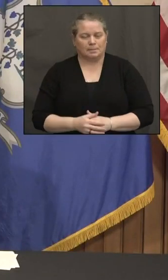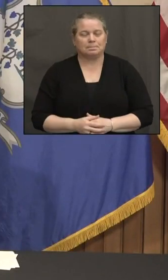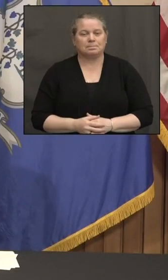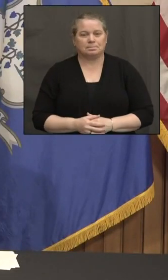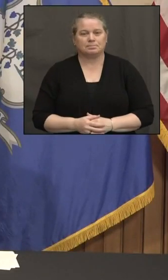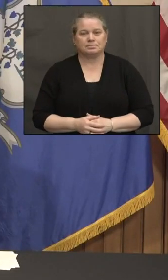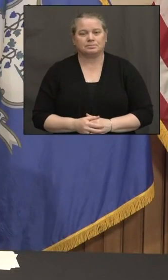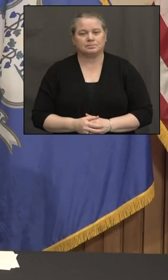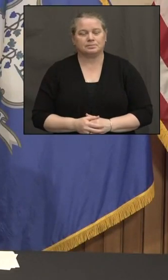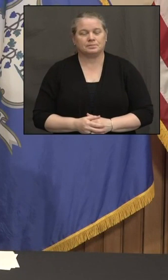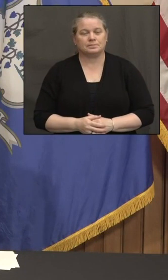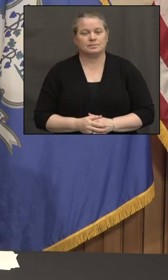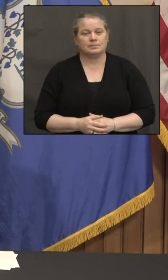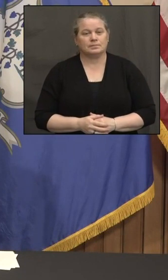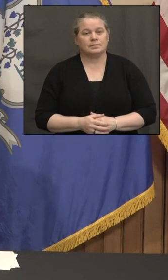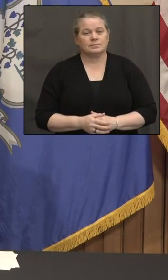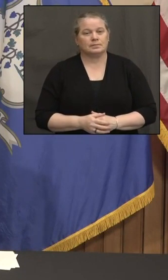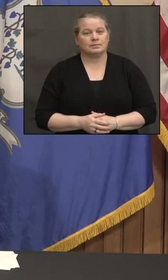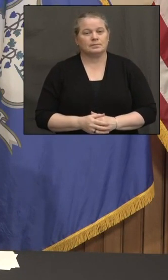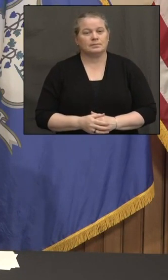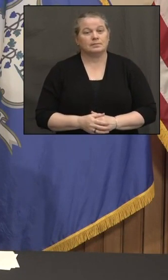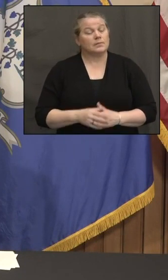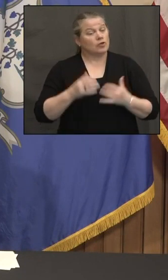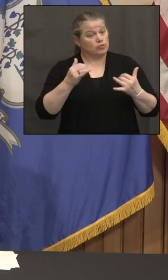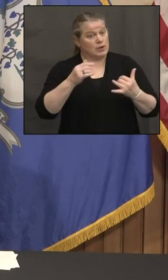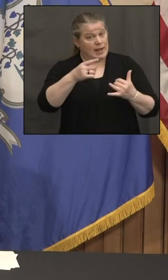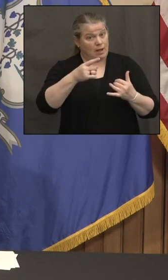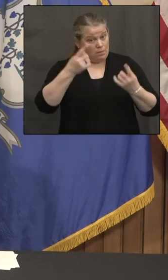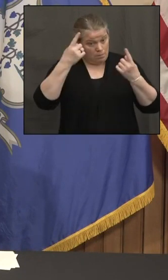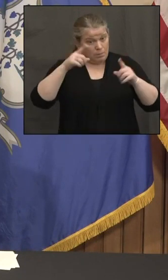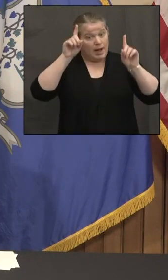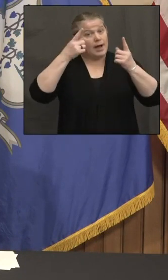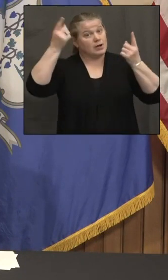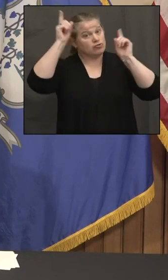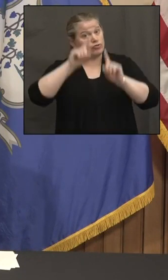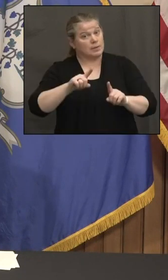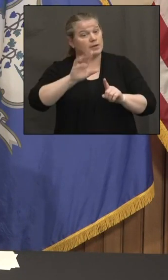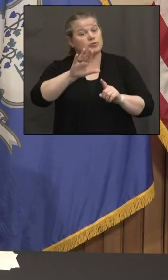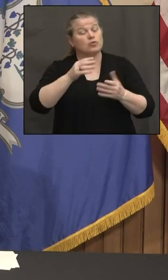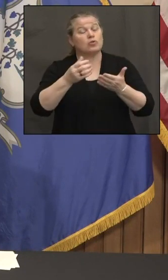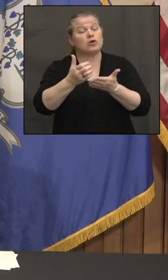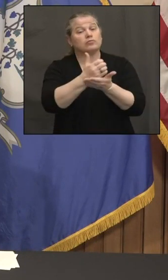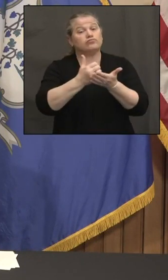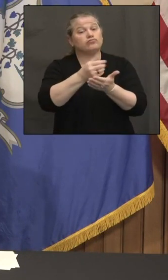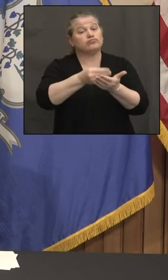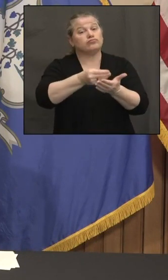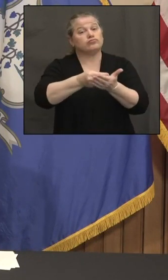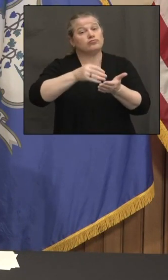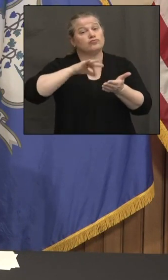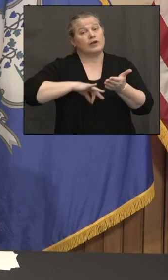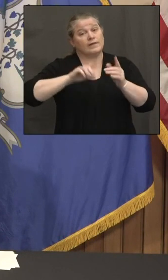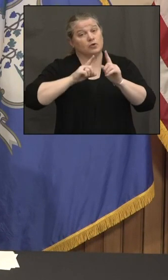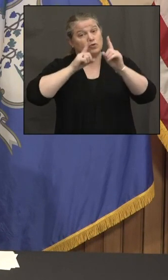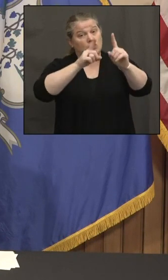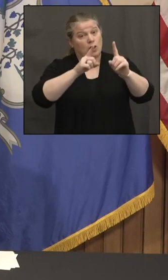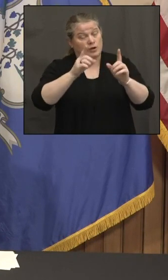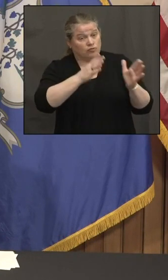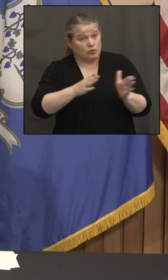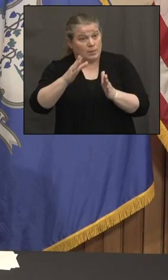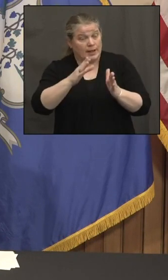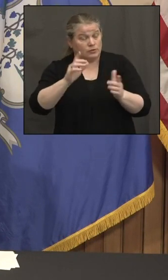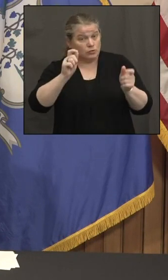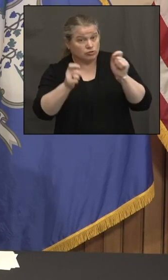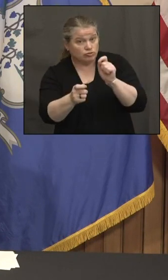And now that you have an agreement, uh, do you have any plan to adjust your revenue targets, maybe higher and sooner